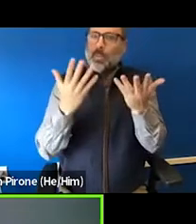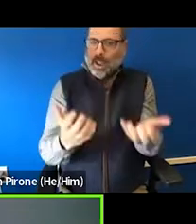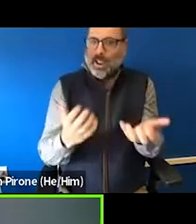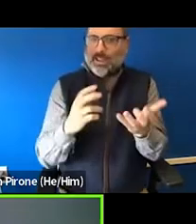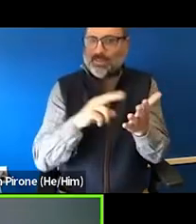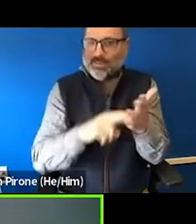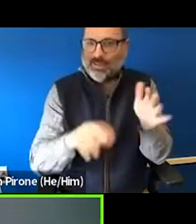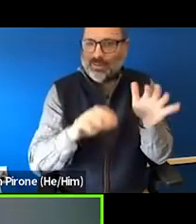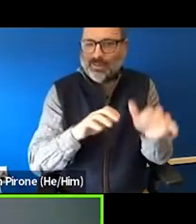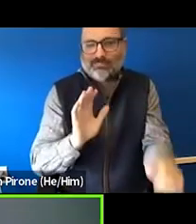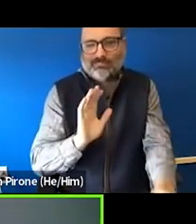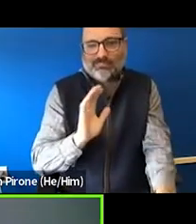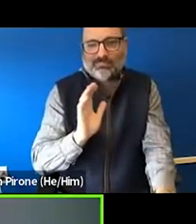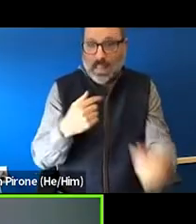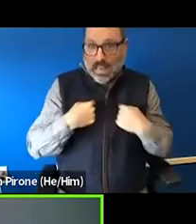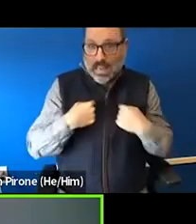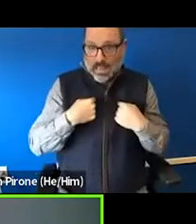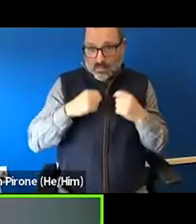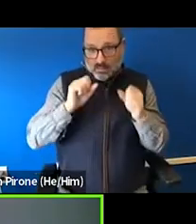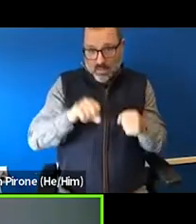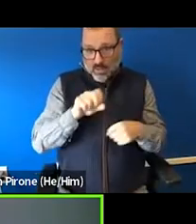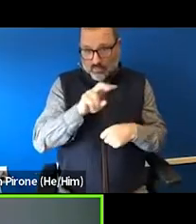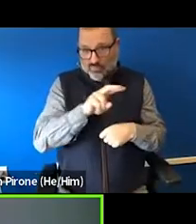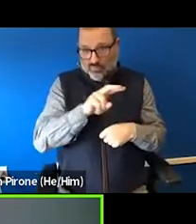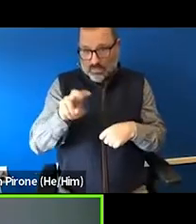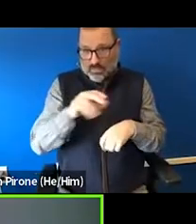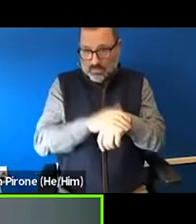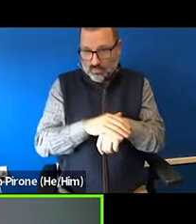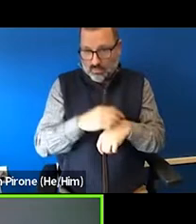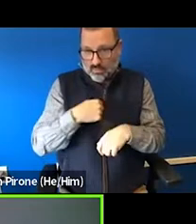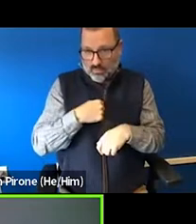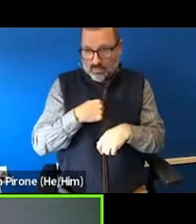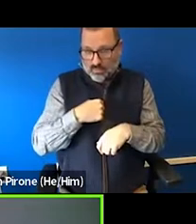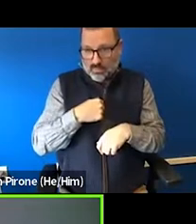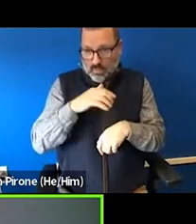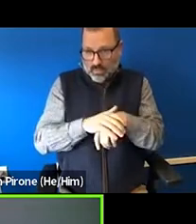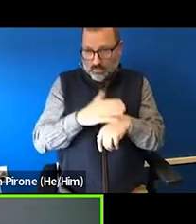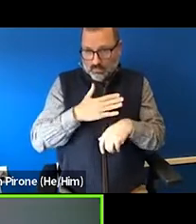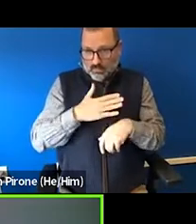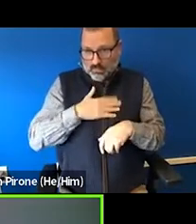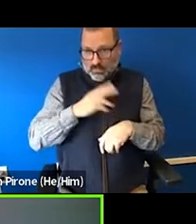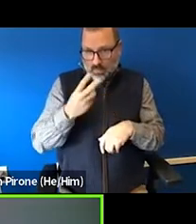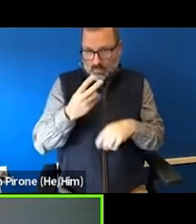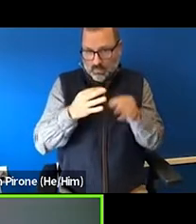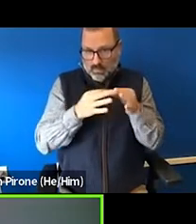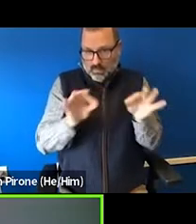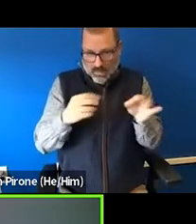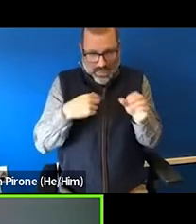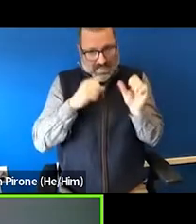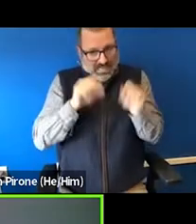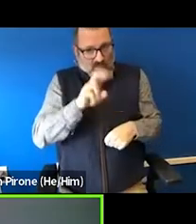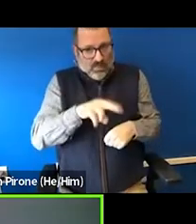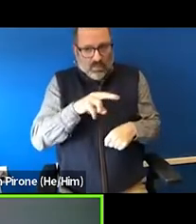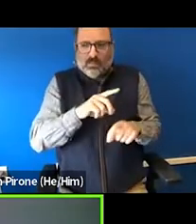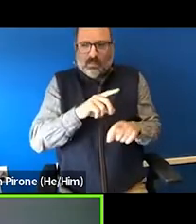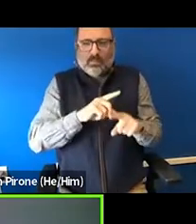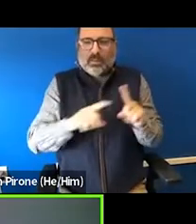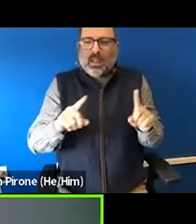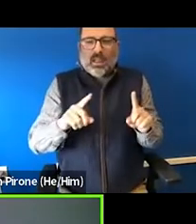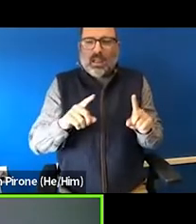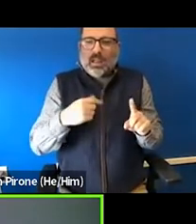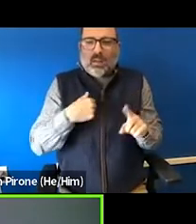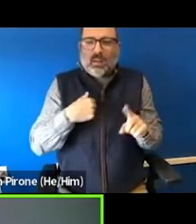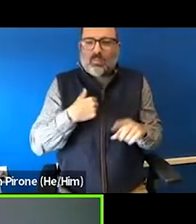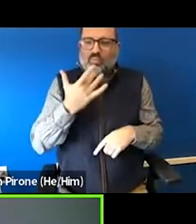are going to be also fluent in English, which would be the transcript on, you know, I definitely